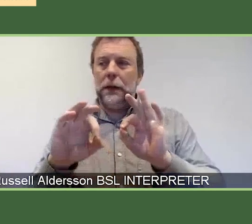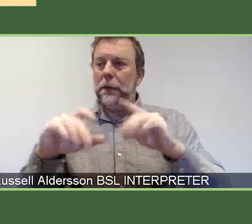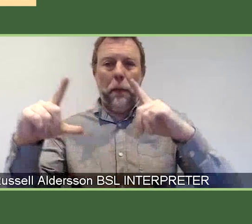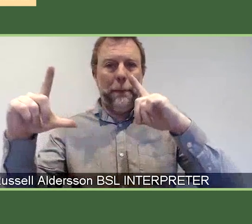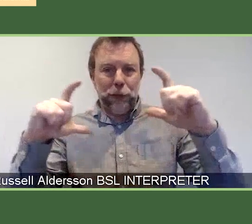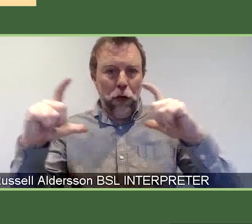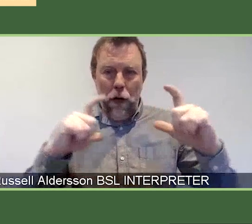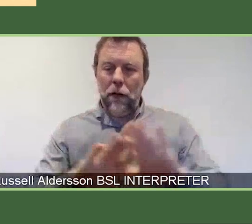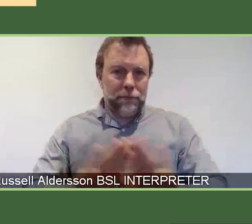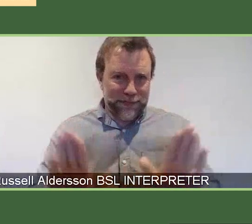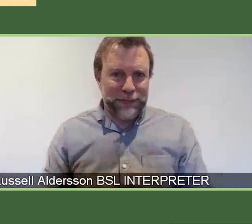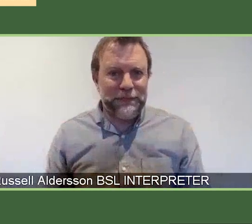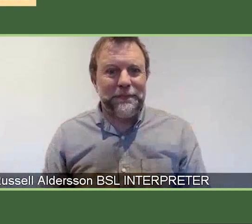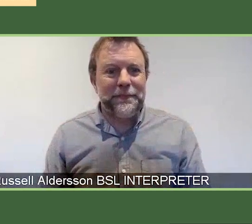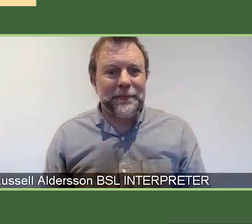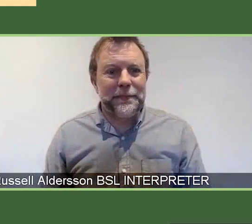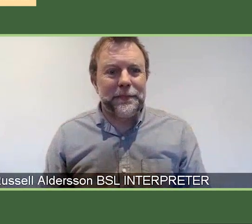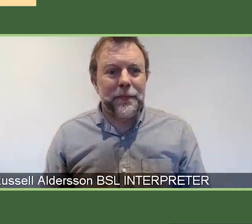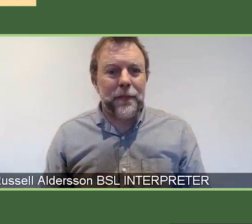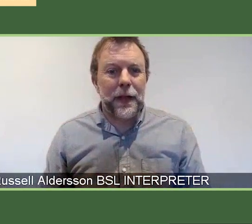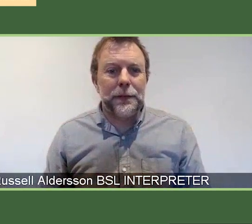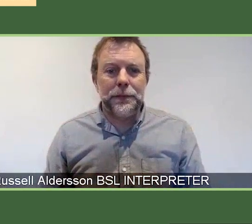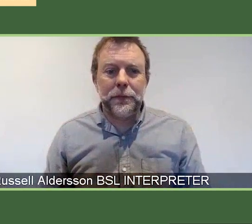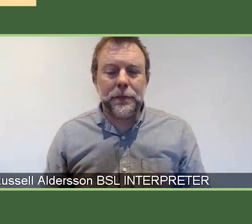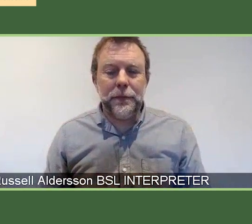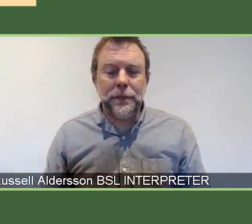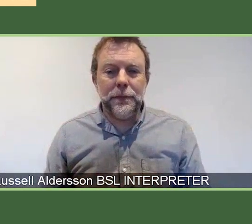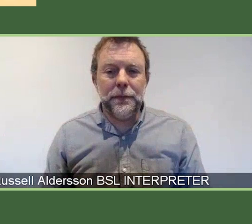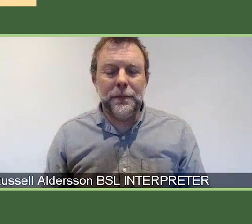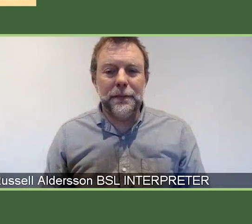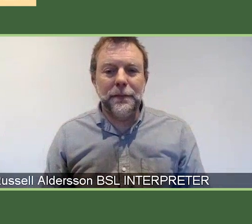Thanks, Alison. Anne, can I have you come in and introduce yourself?